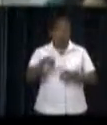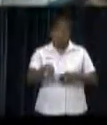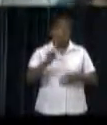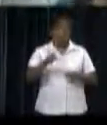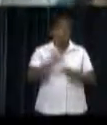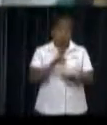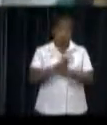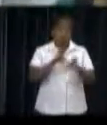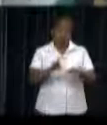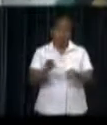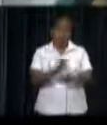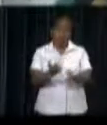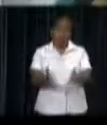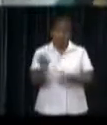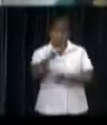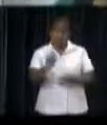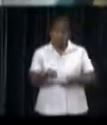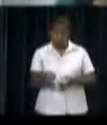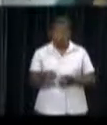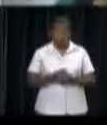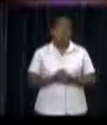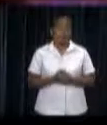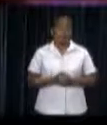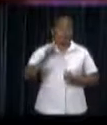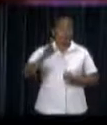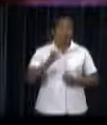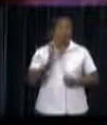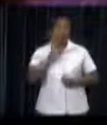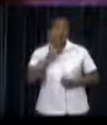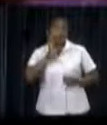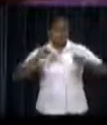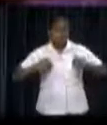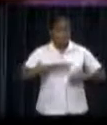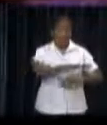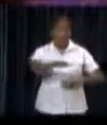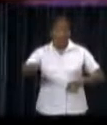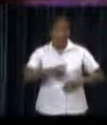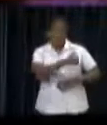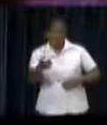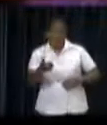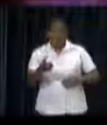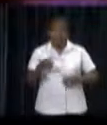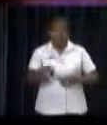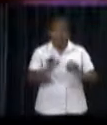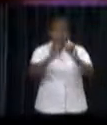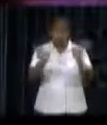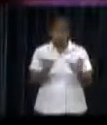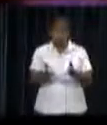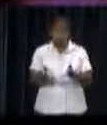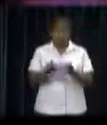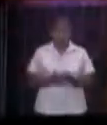fountain, will be maintained. Lecton calls on the public as a whole to keep the environment clean.